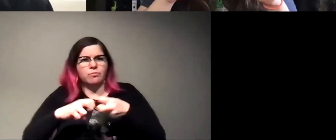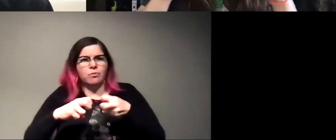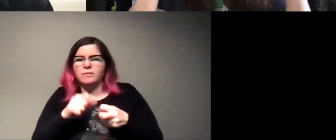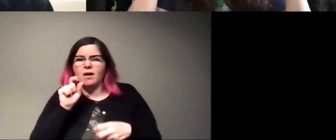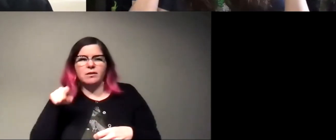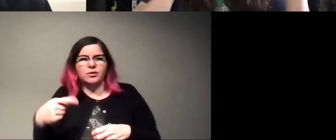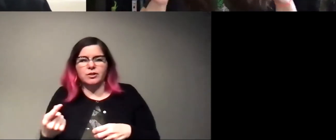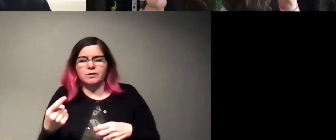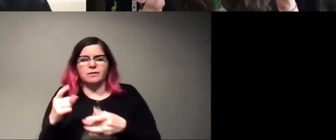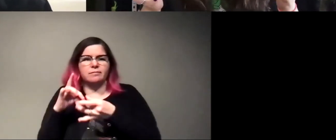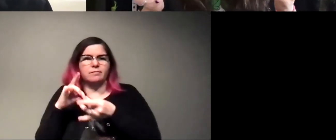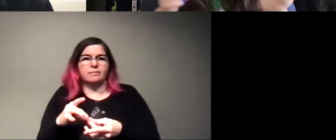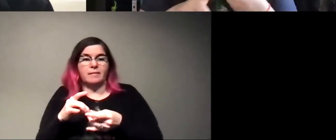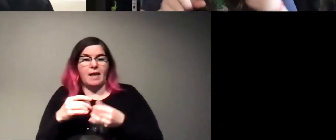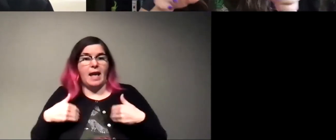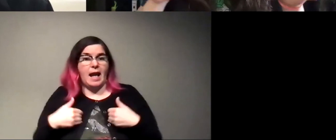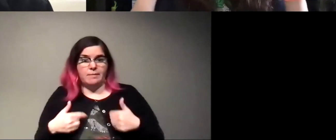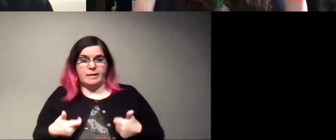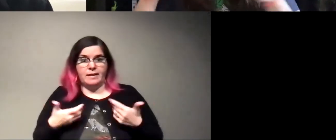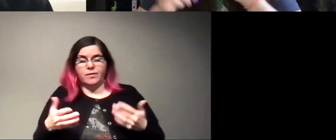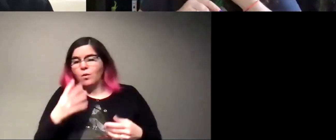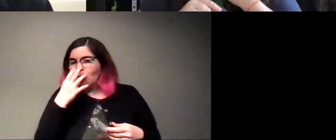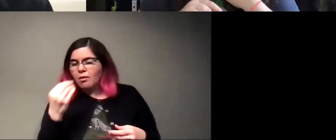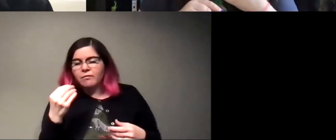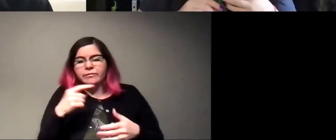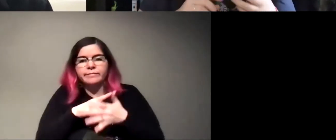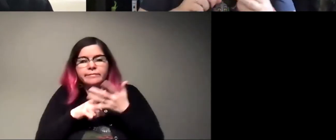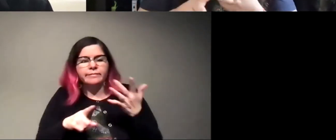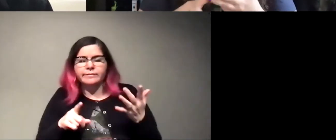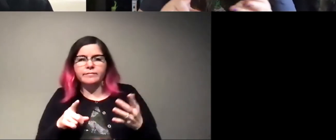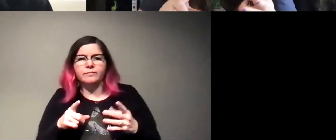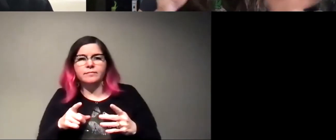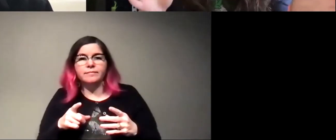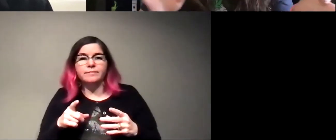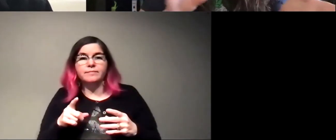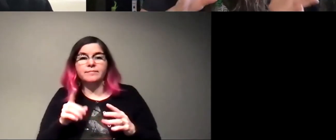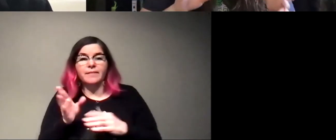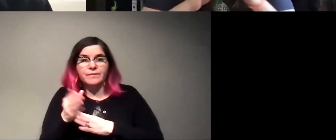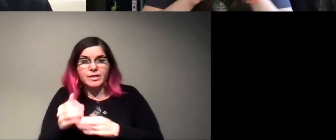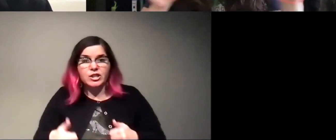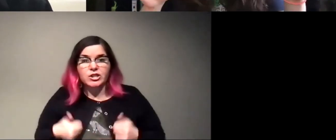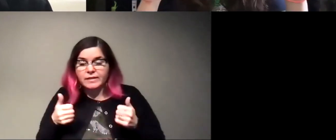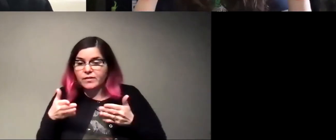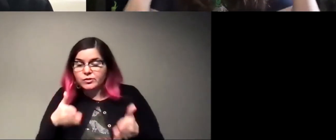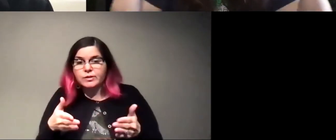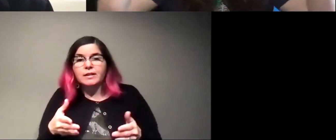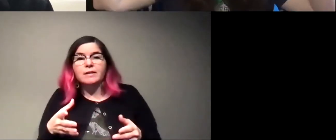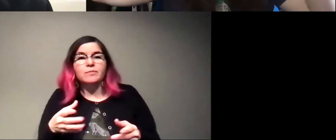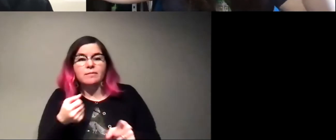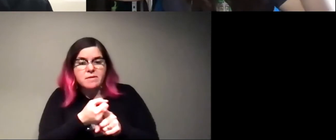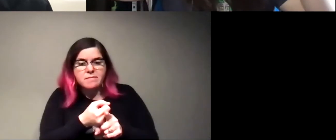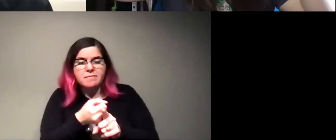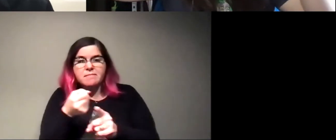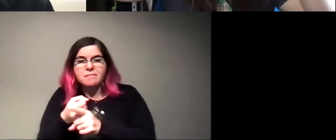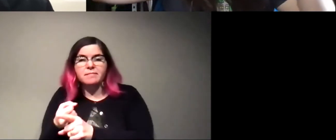with the animals that live here, the wolves and all sorts of other things, but like the fish that live in the streams. And it's completely affected how,